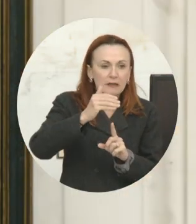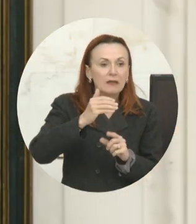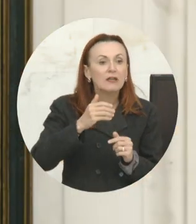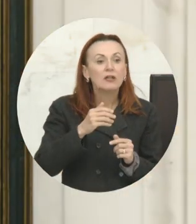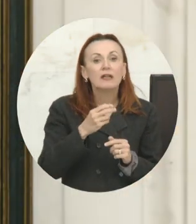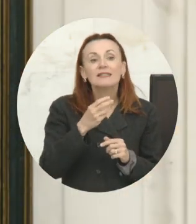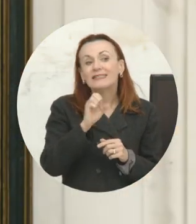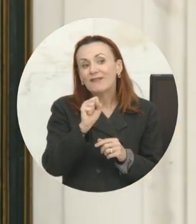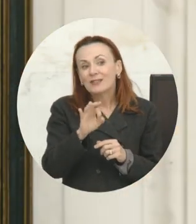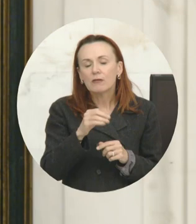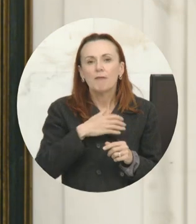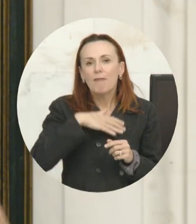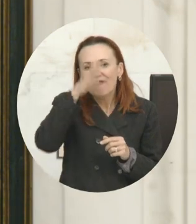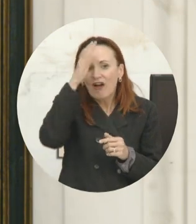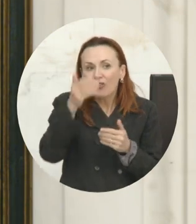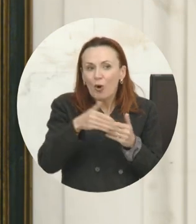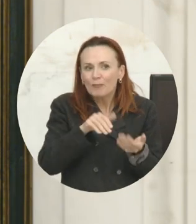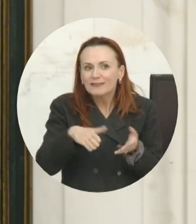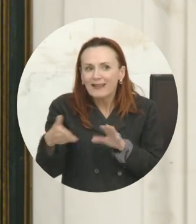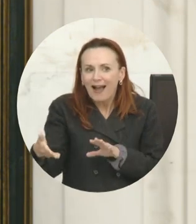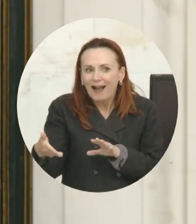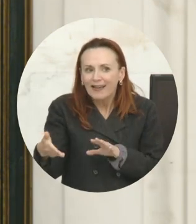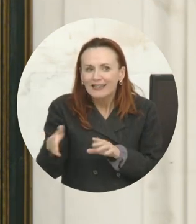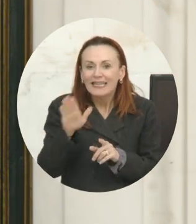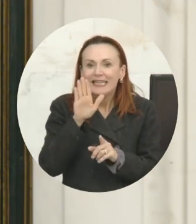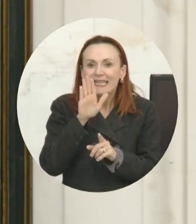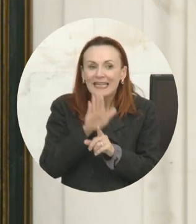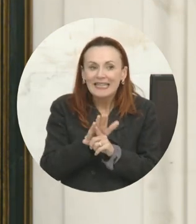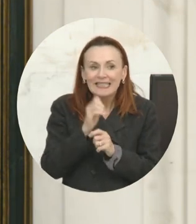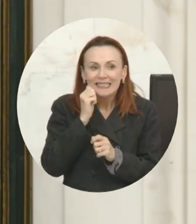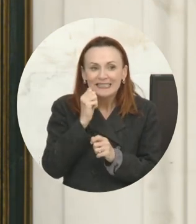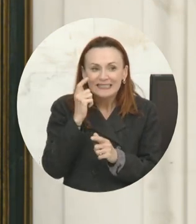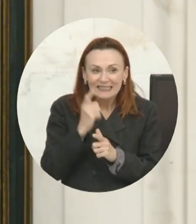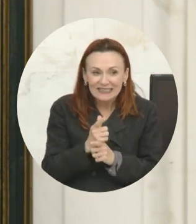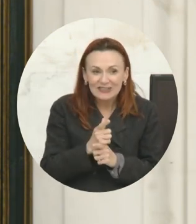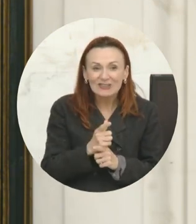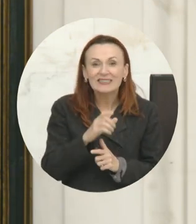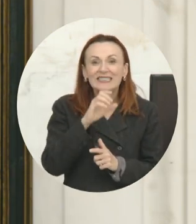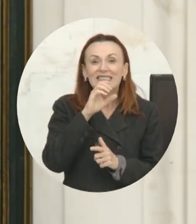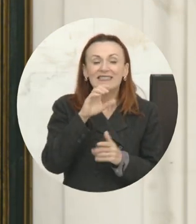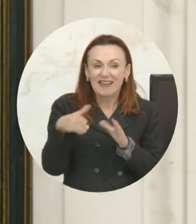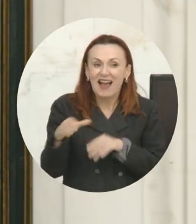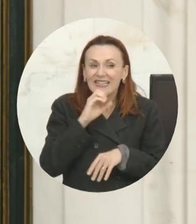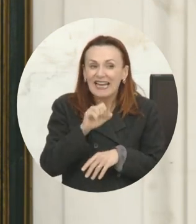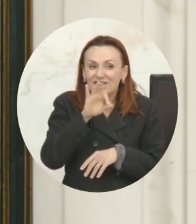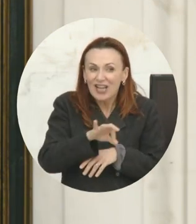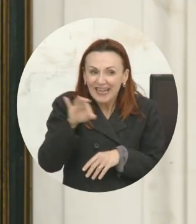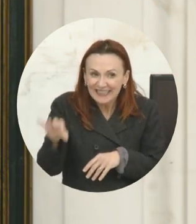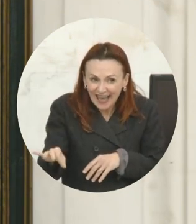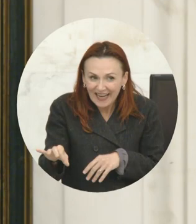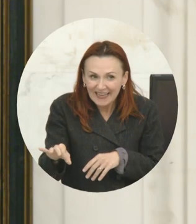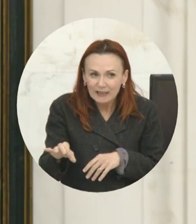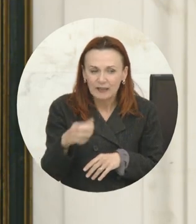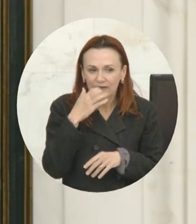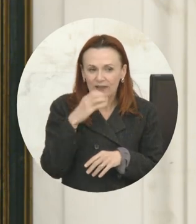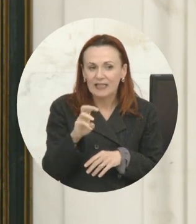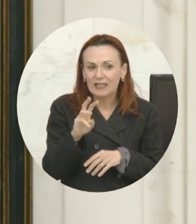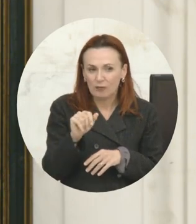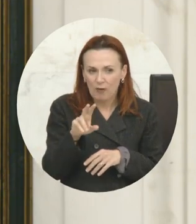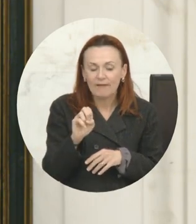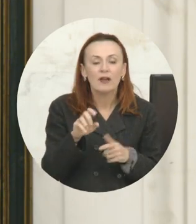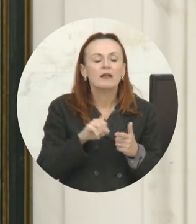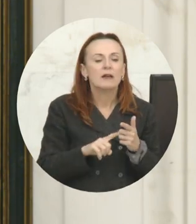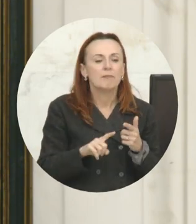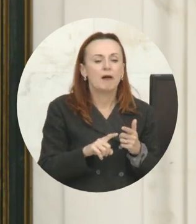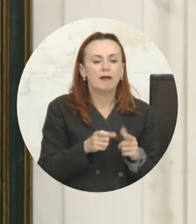And his sister died in 99 in a heat wave. And then when the heat wave struck, my